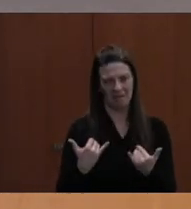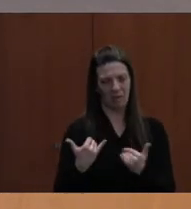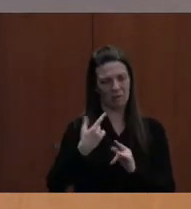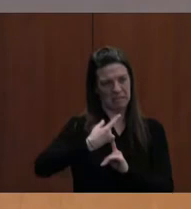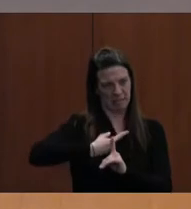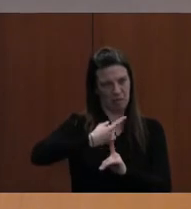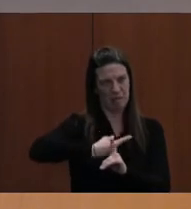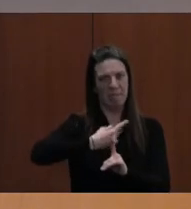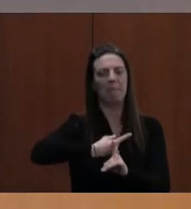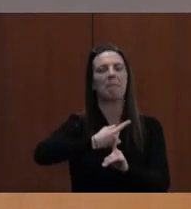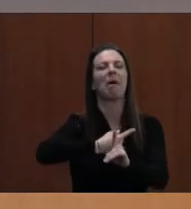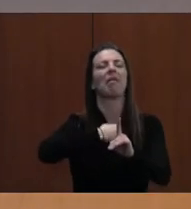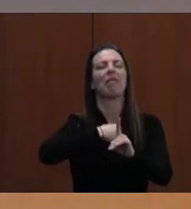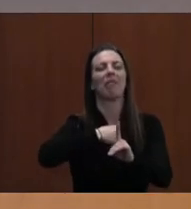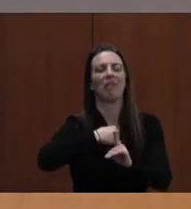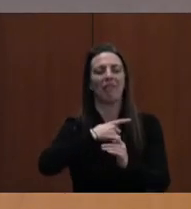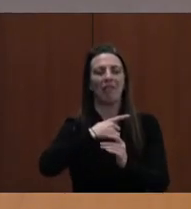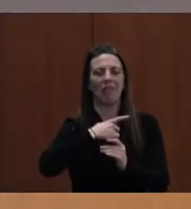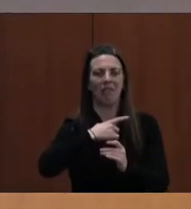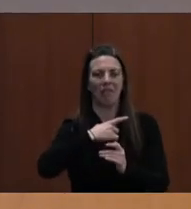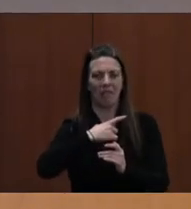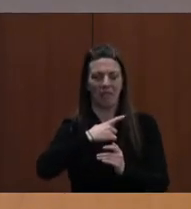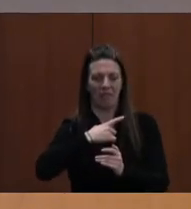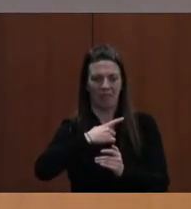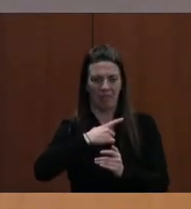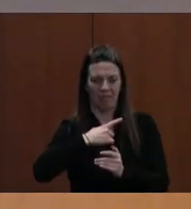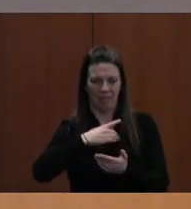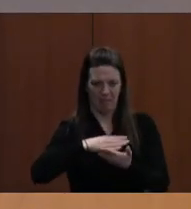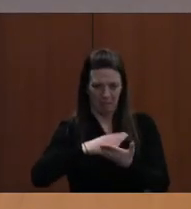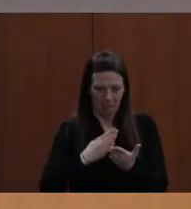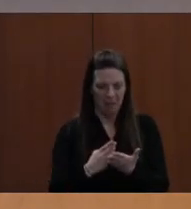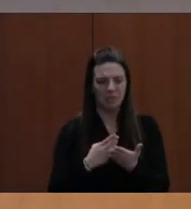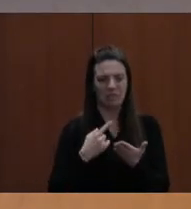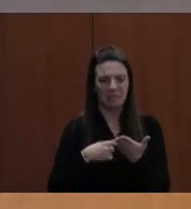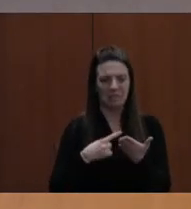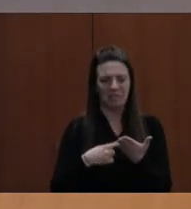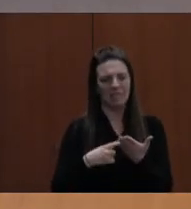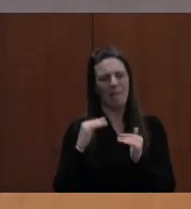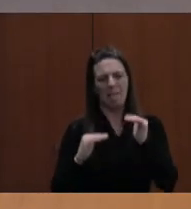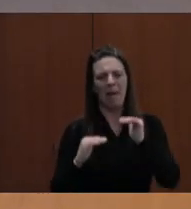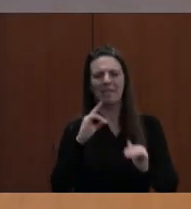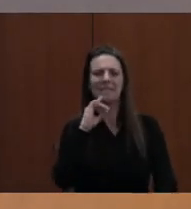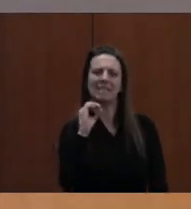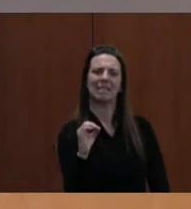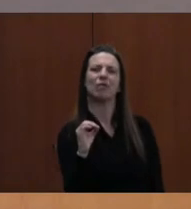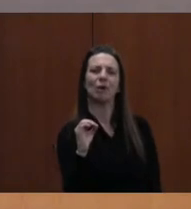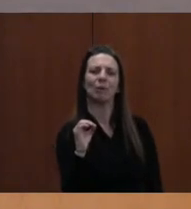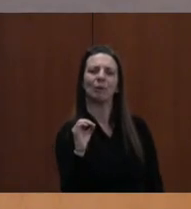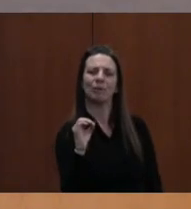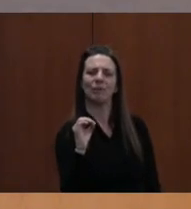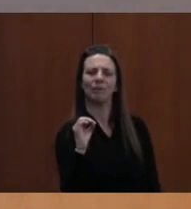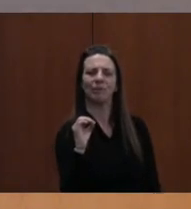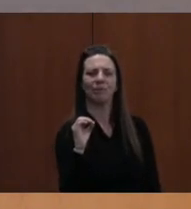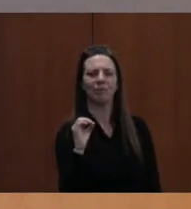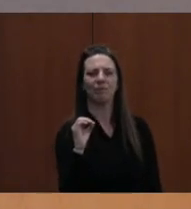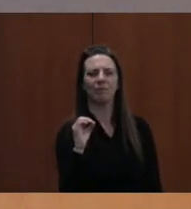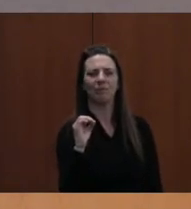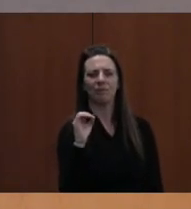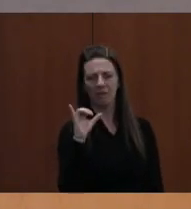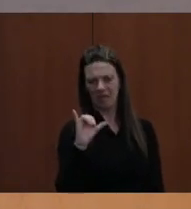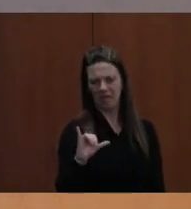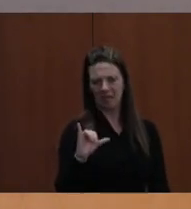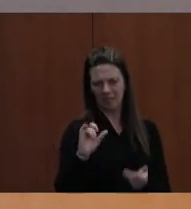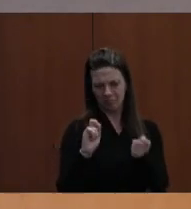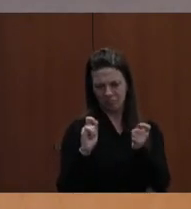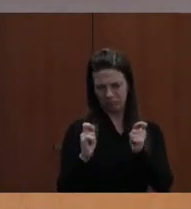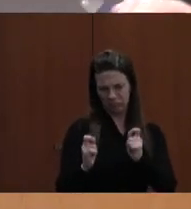THE BALANCE IS ZERO ON THOSE BUDGET ADJUSTMENTS, WHEN THEY